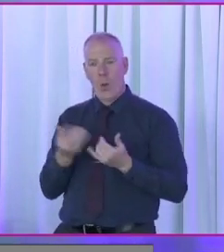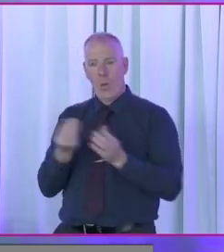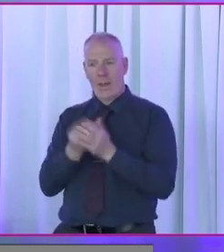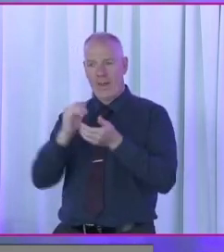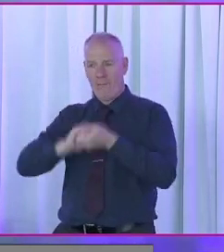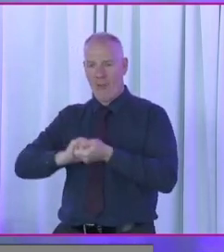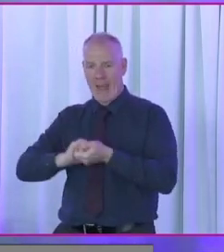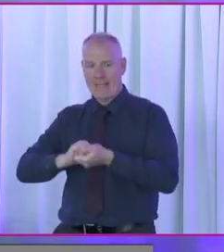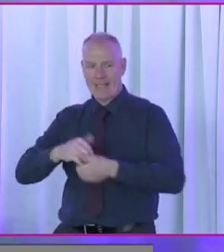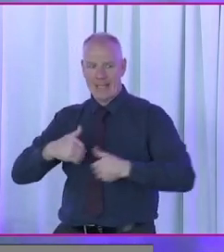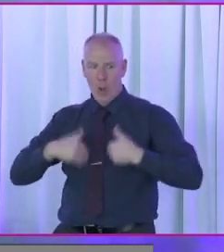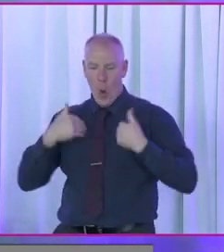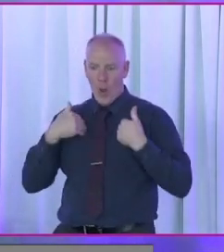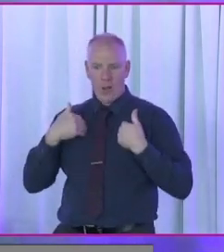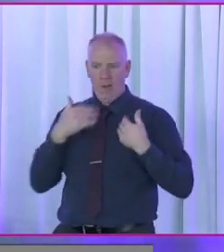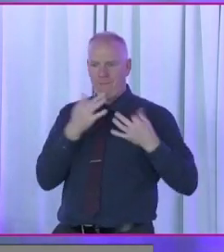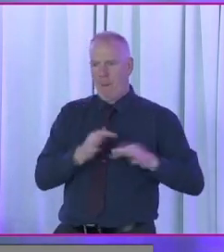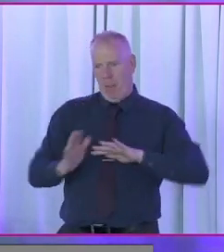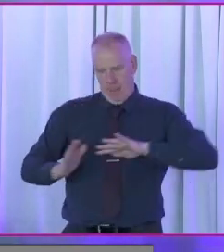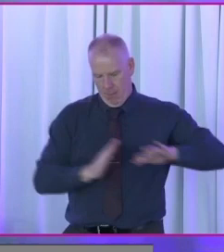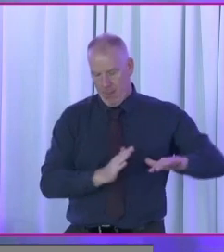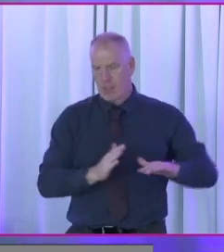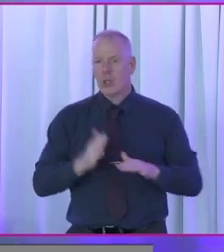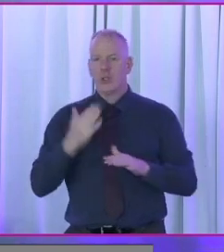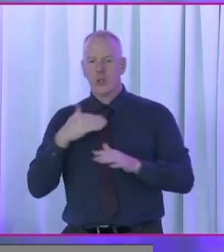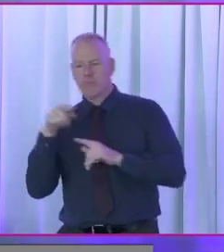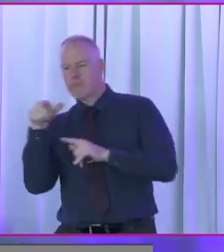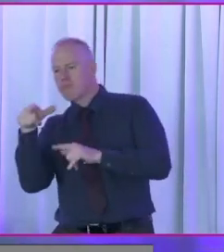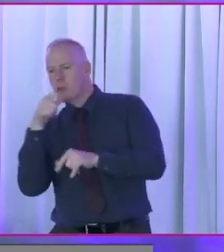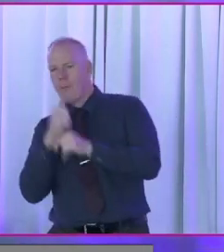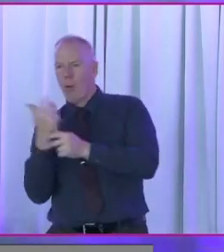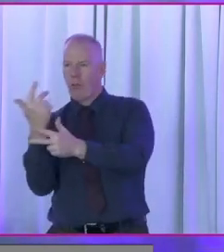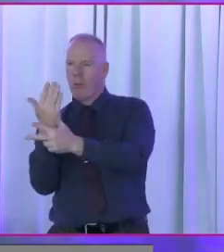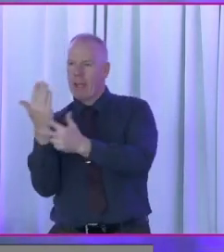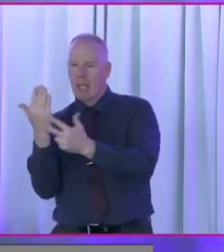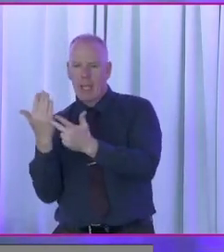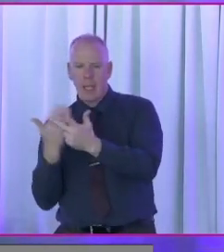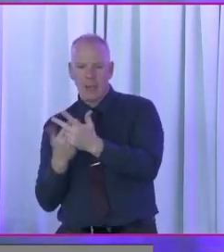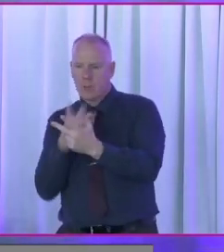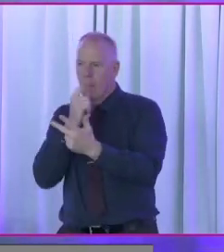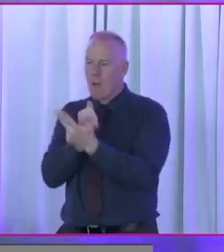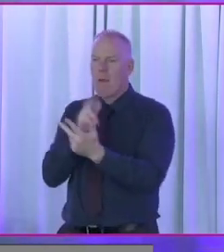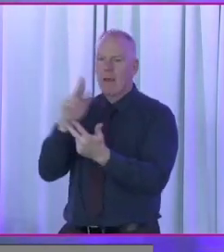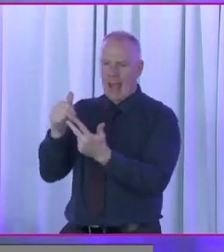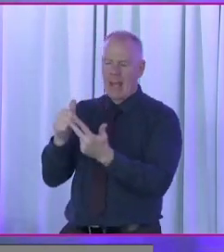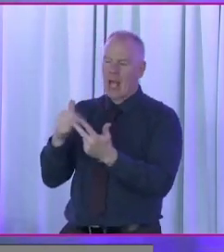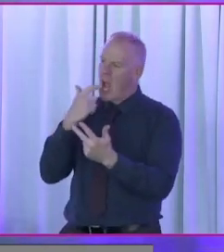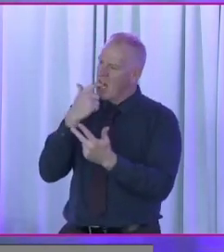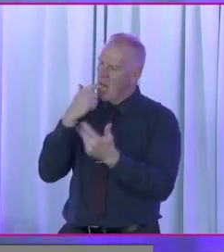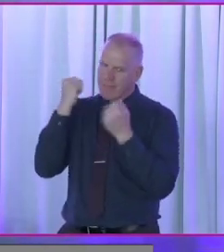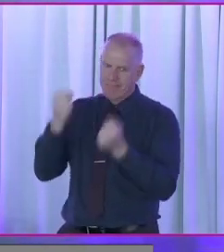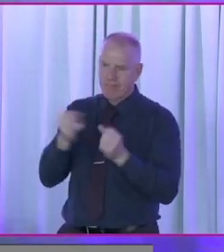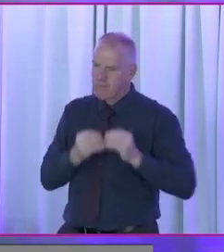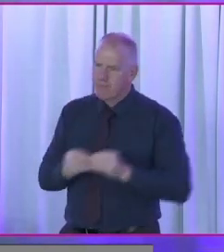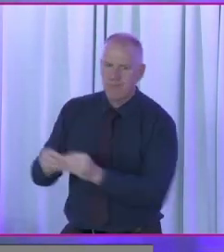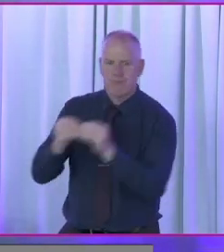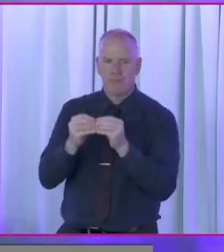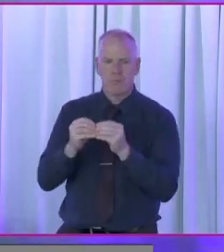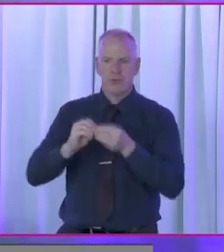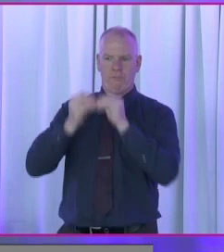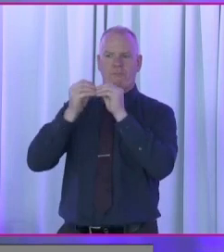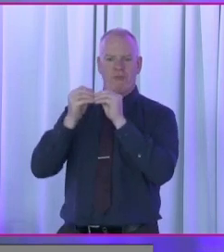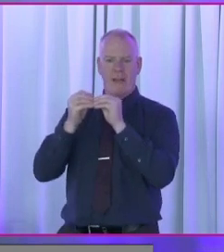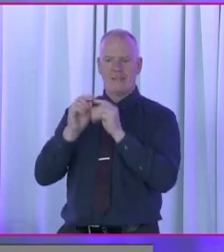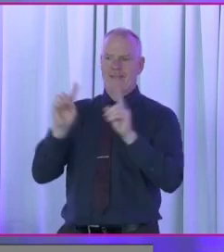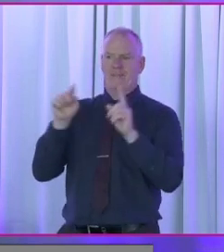this morning. So I'll skip all the formal stuff and maybe skip on to three areas where we can really work together to make